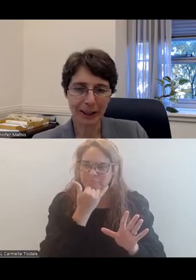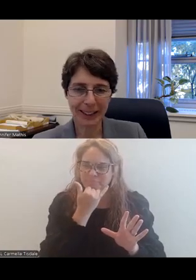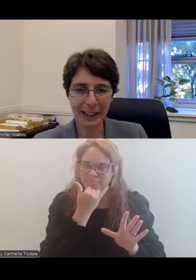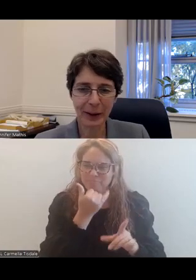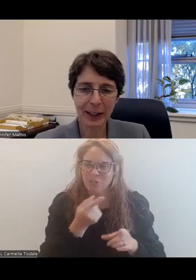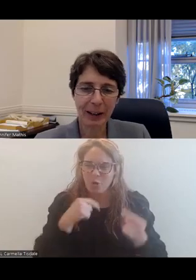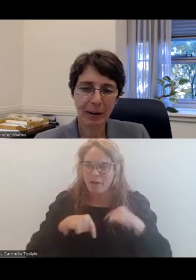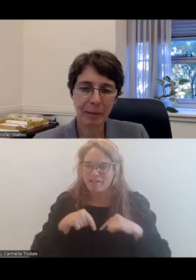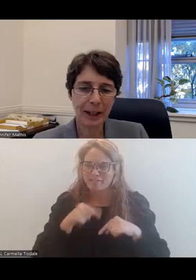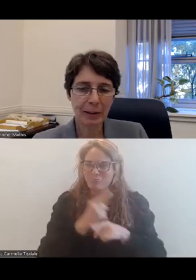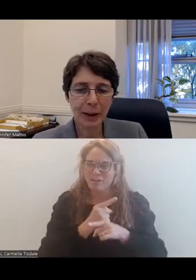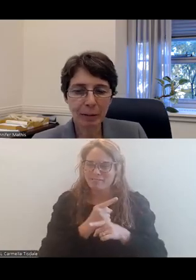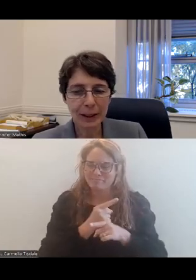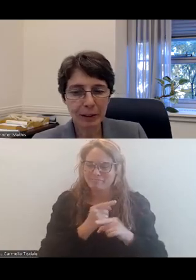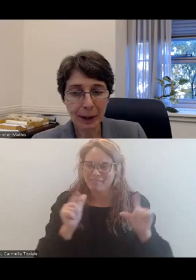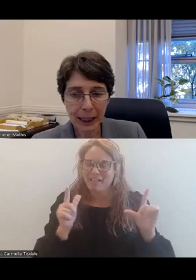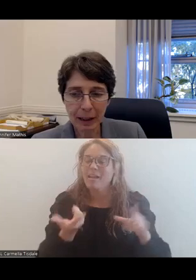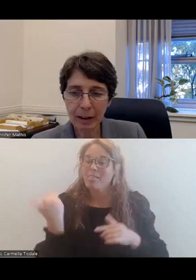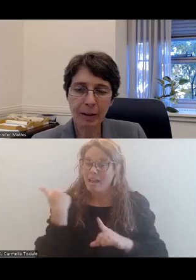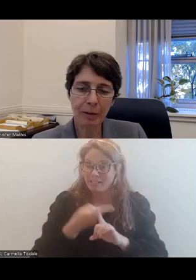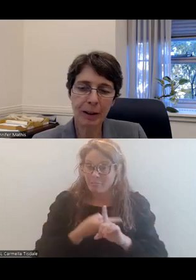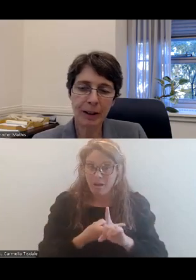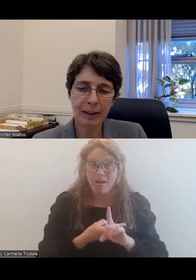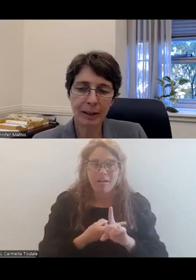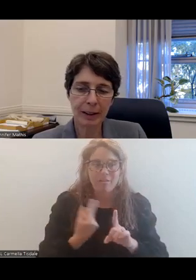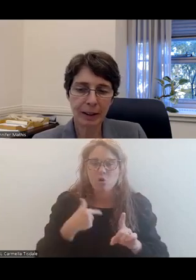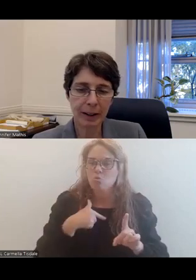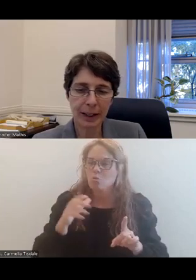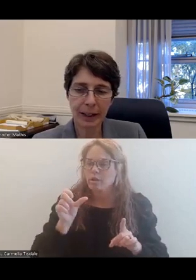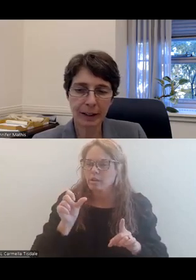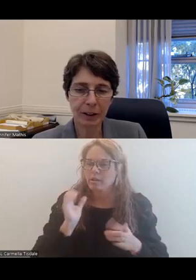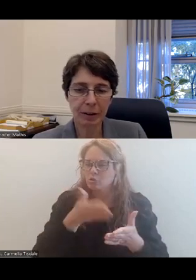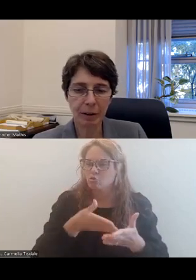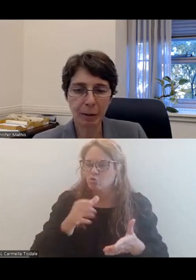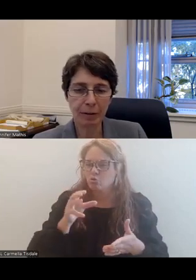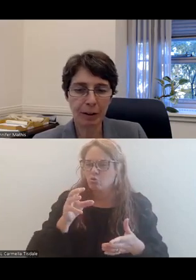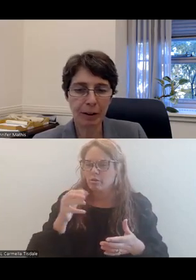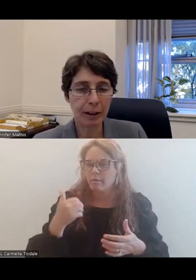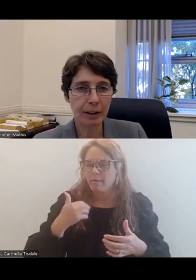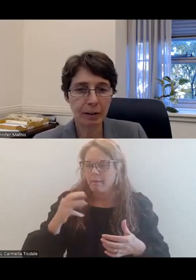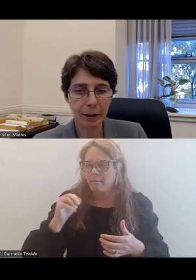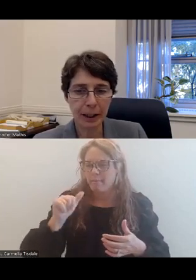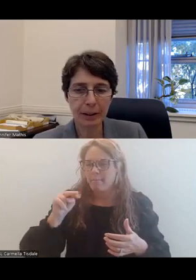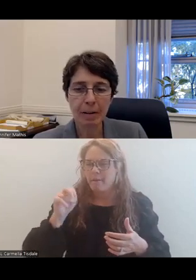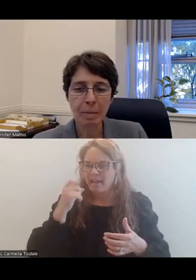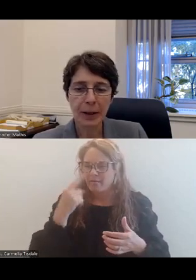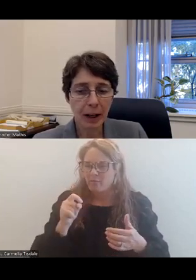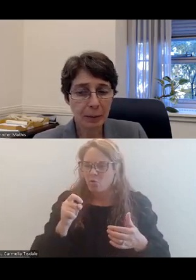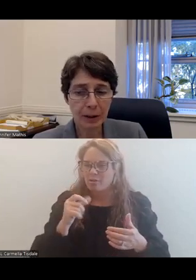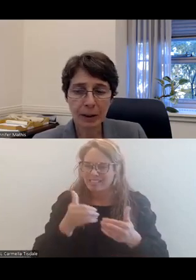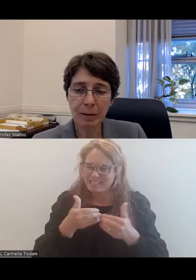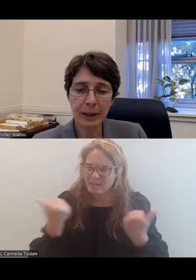we sued Maine for unnecessarily segregating children with behavioral health disabilities